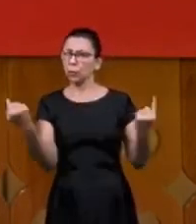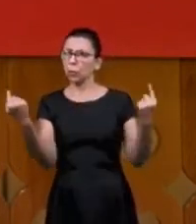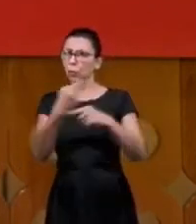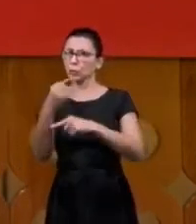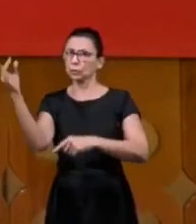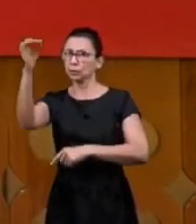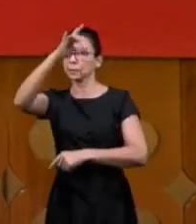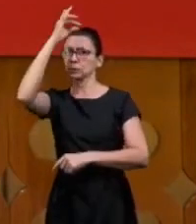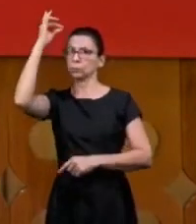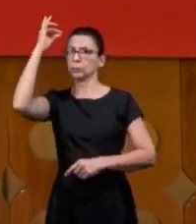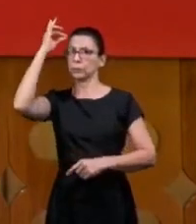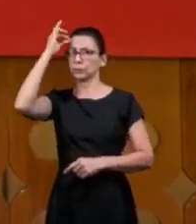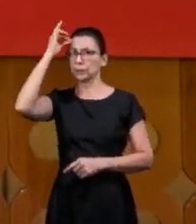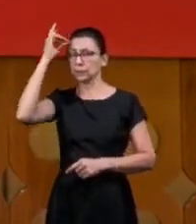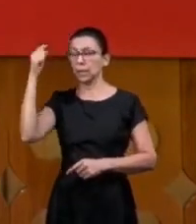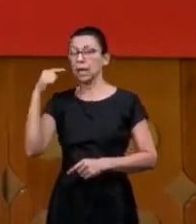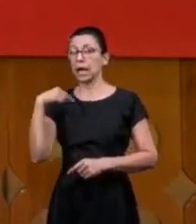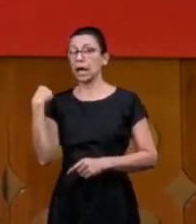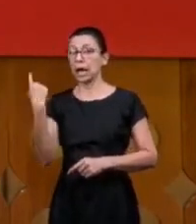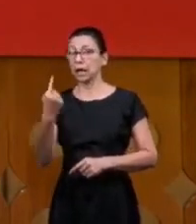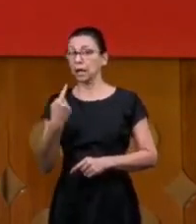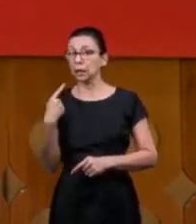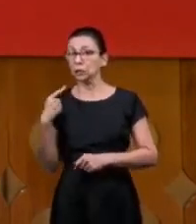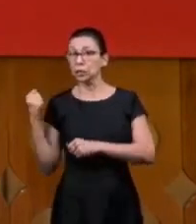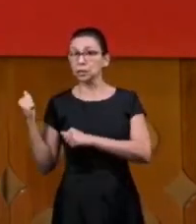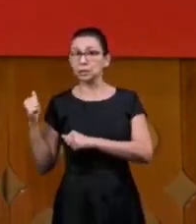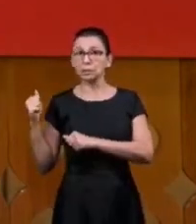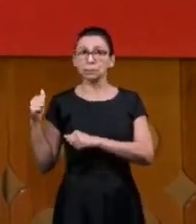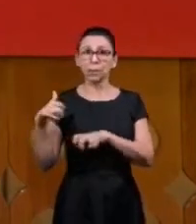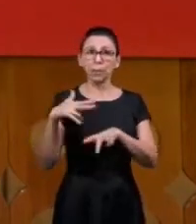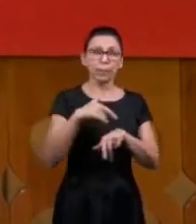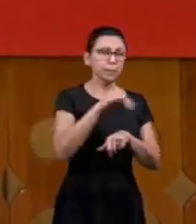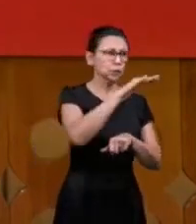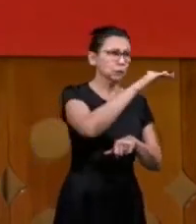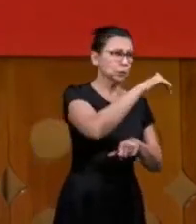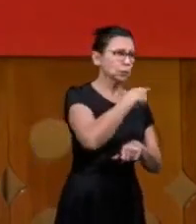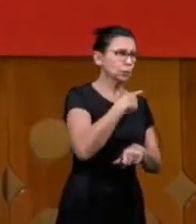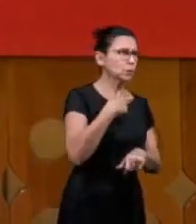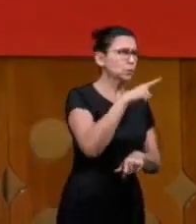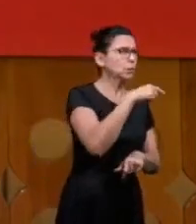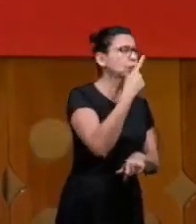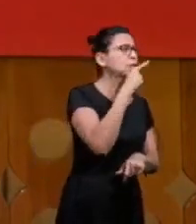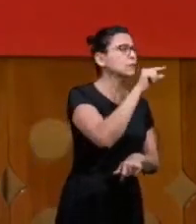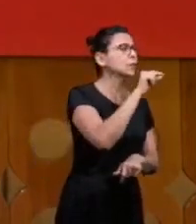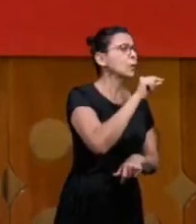back come back pray with him what happened what did you say did you say something down